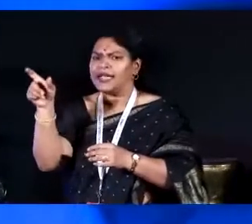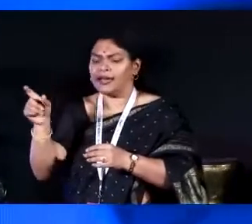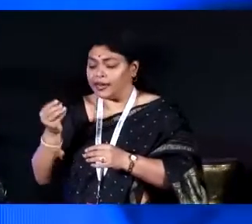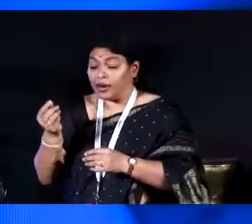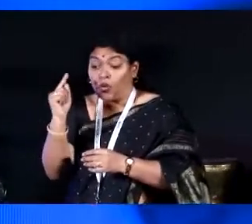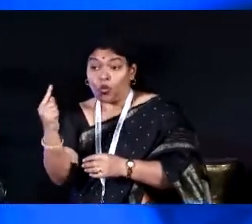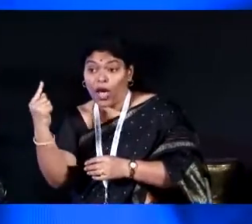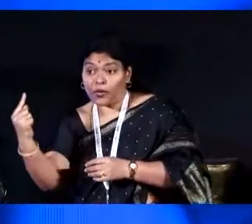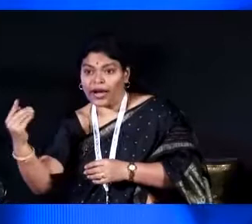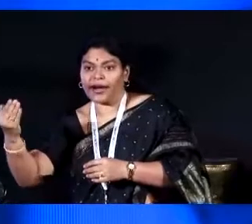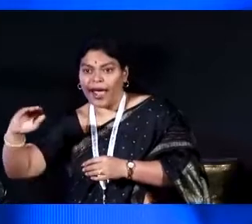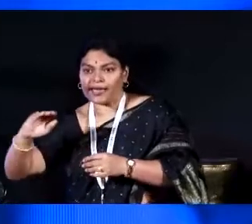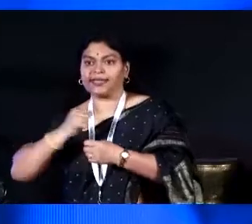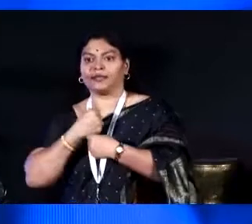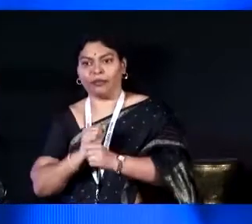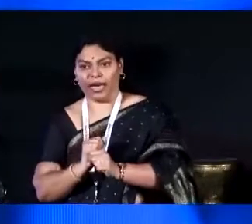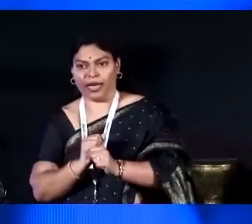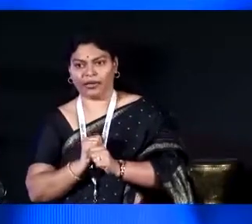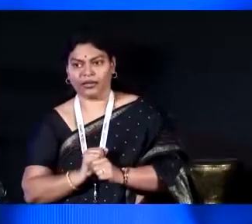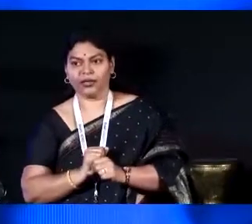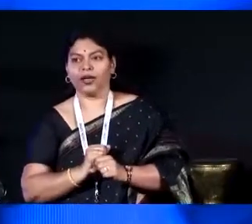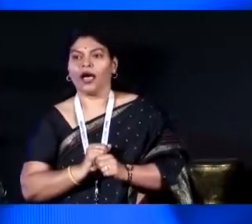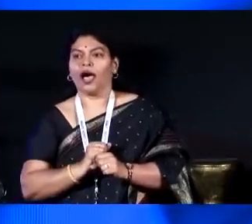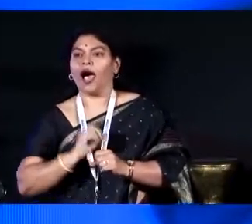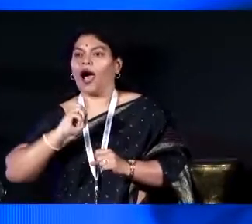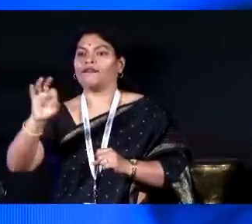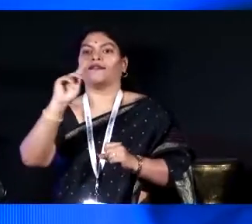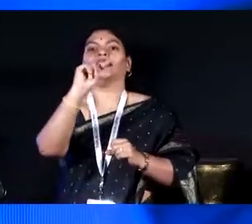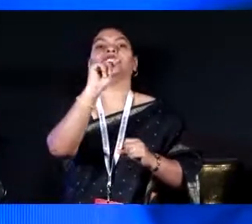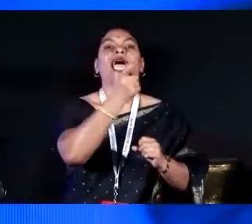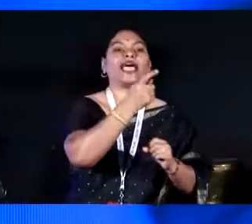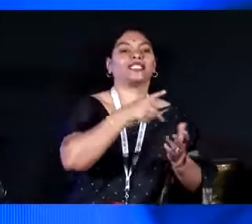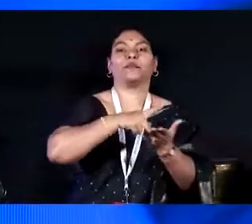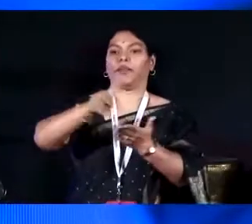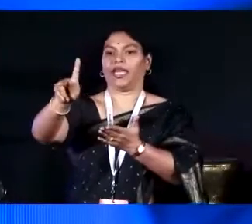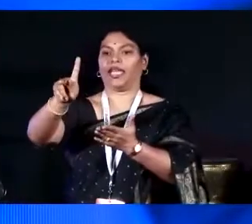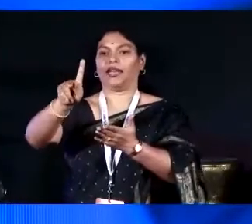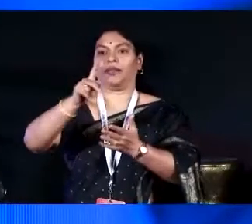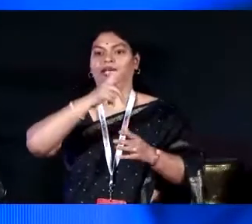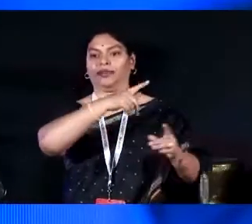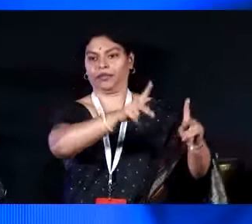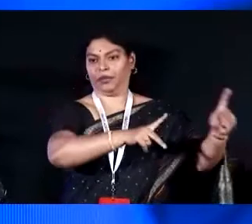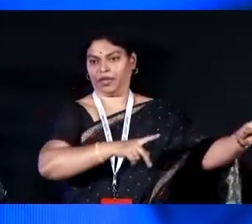is made out of the taxes paid by some honest citizens.